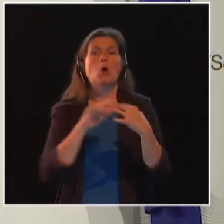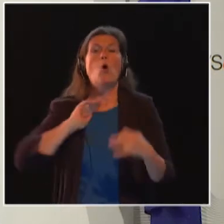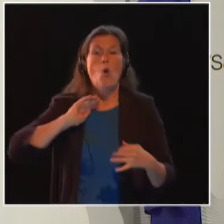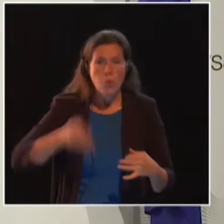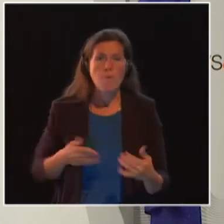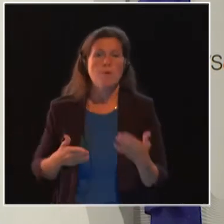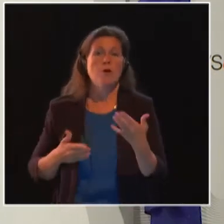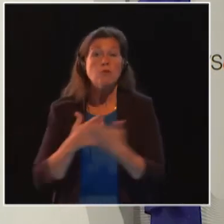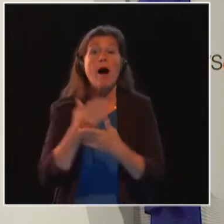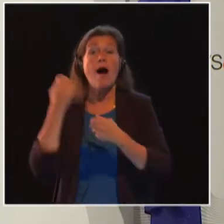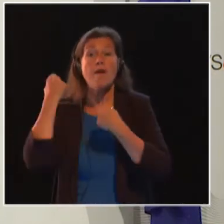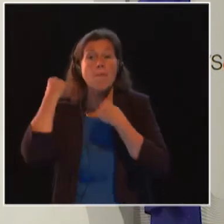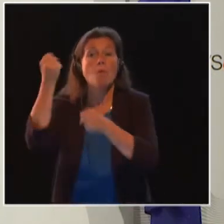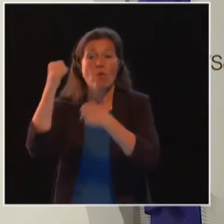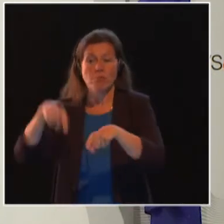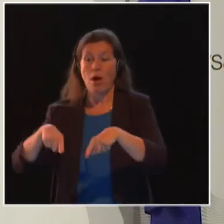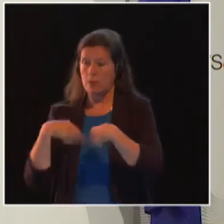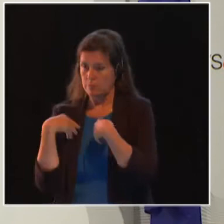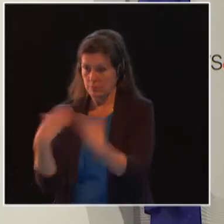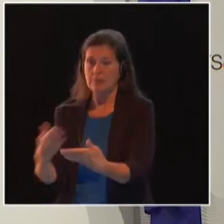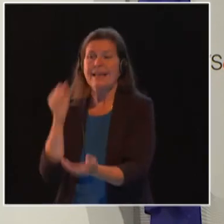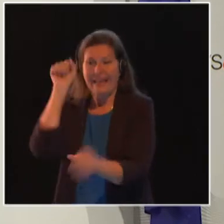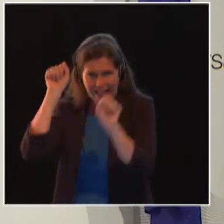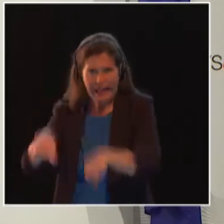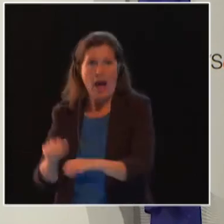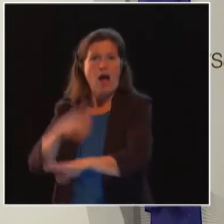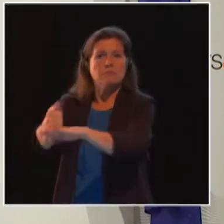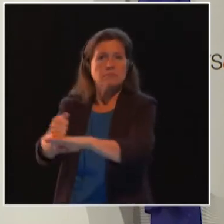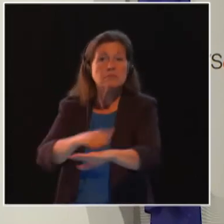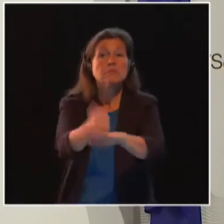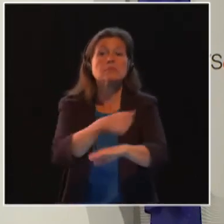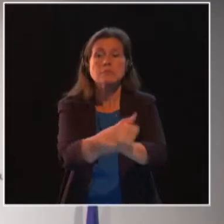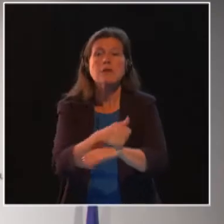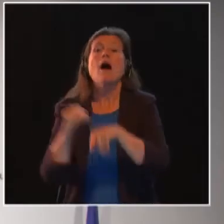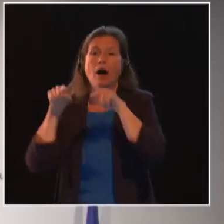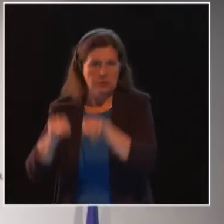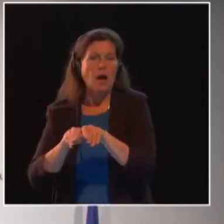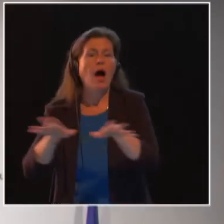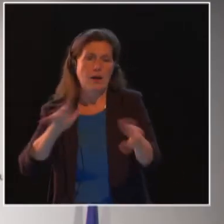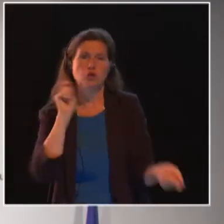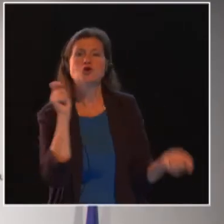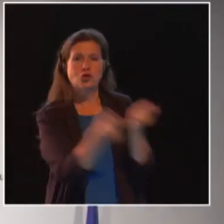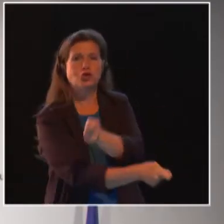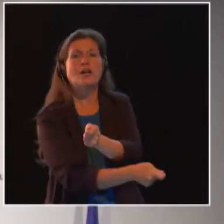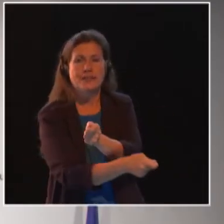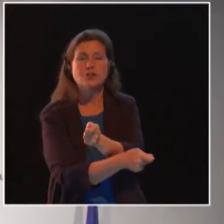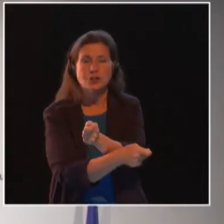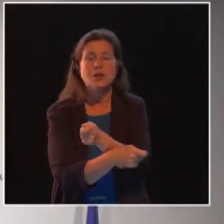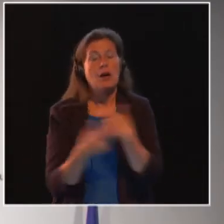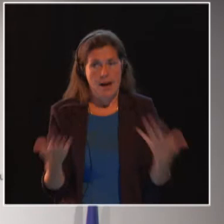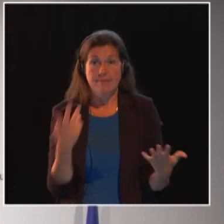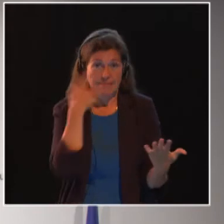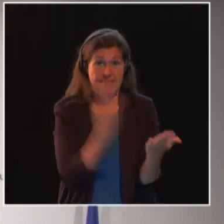in the world. I think we all know that anecdotally, but it's really important to be able to say that there's evidence to prove that.